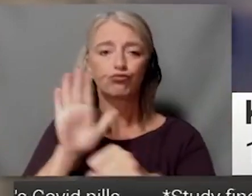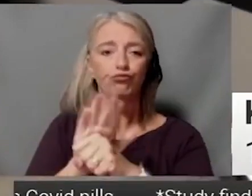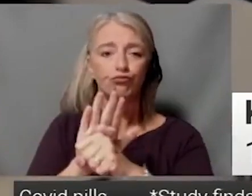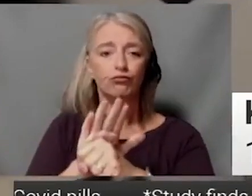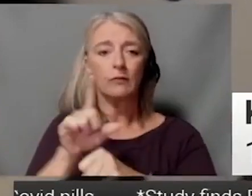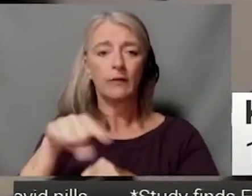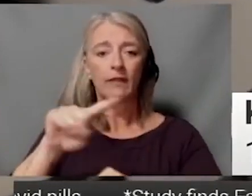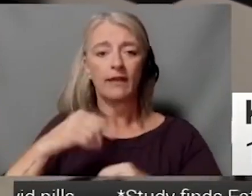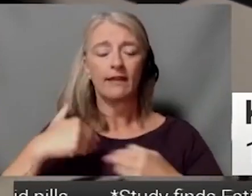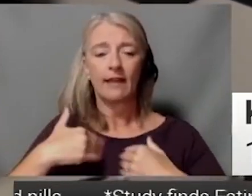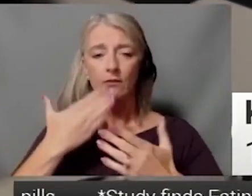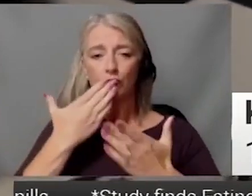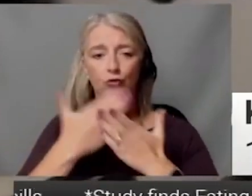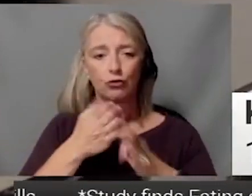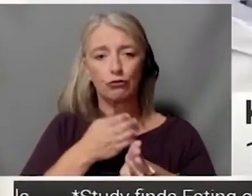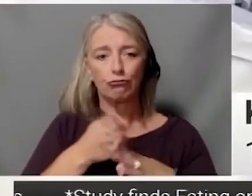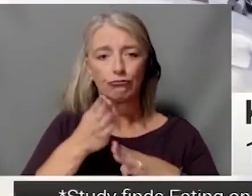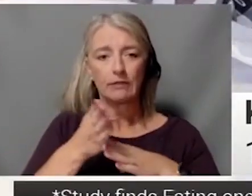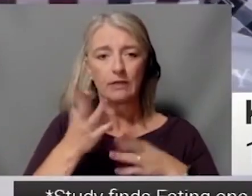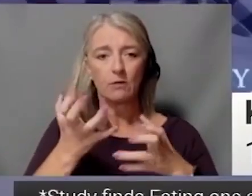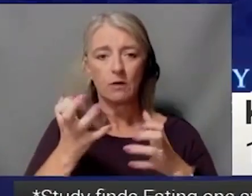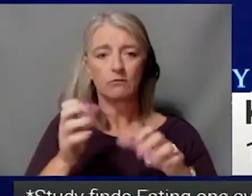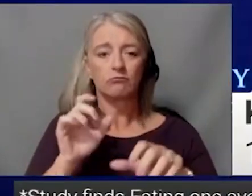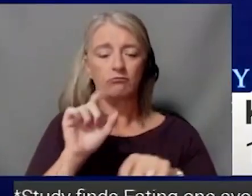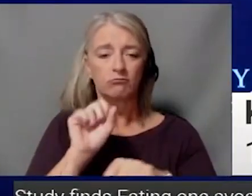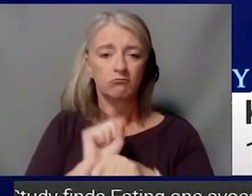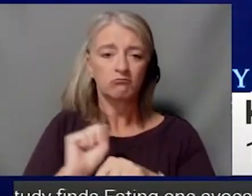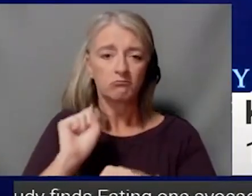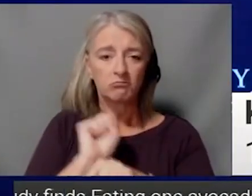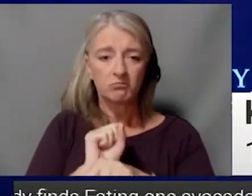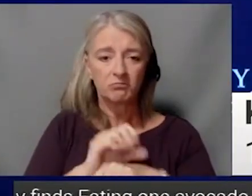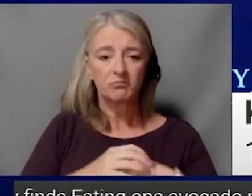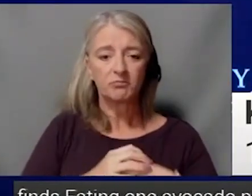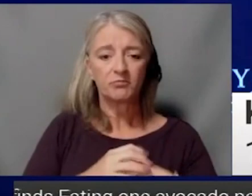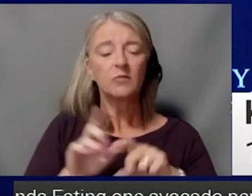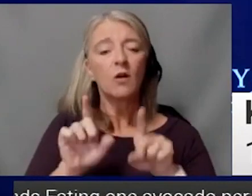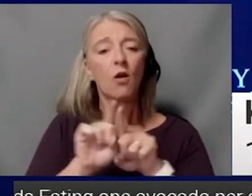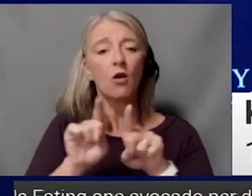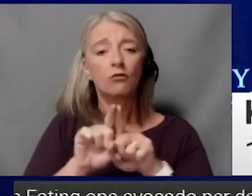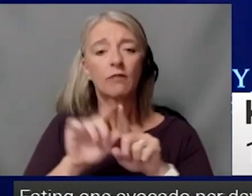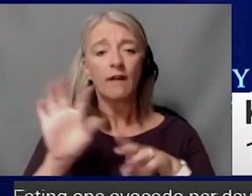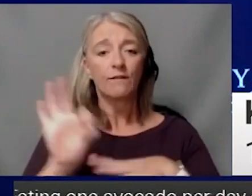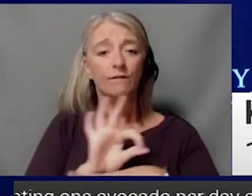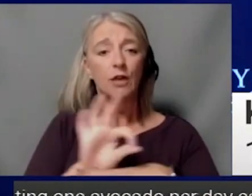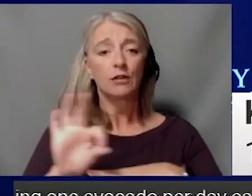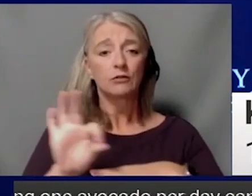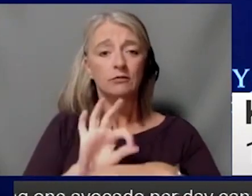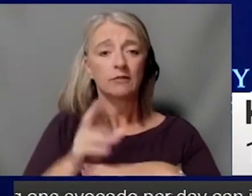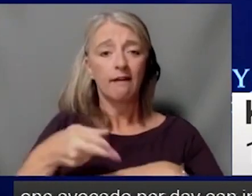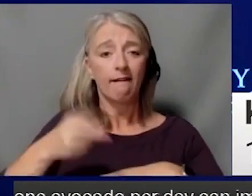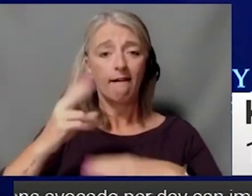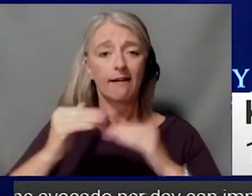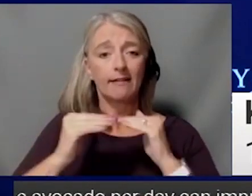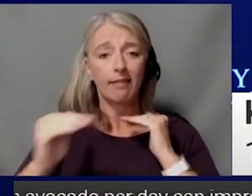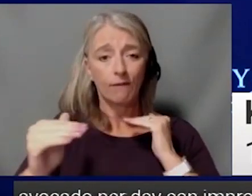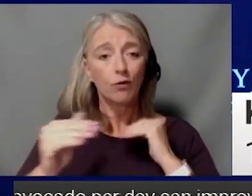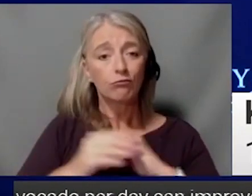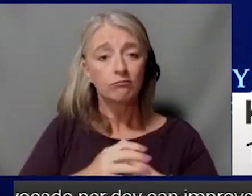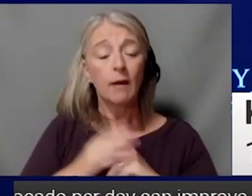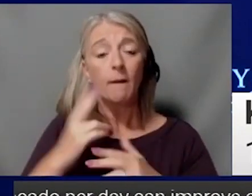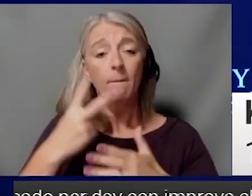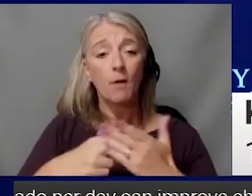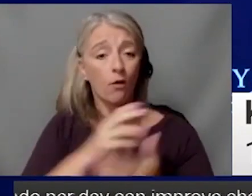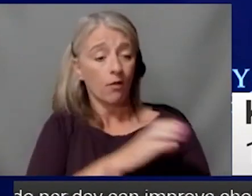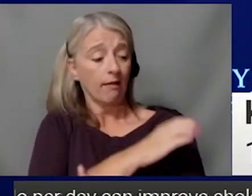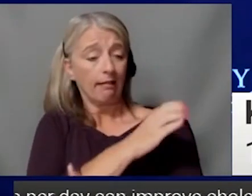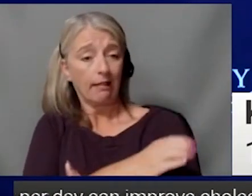to have and they can, you know, function at the absolute highest level, both on the clinical side and in their